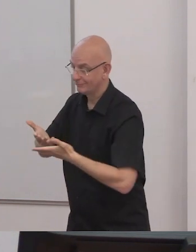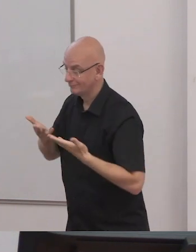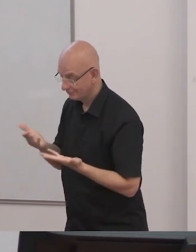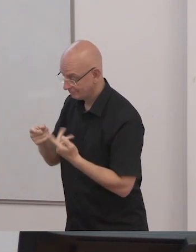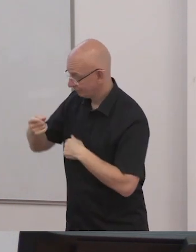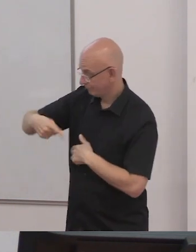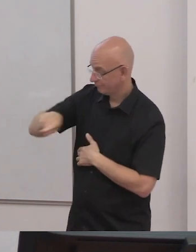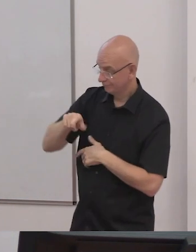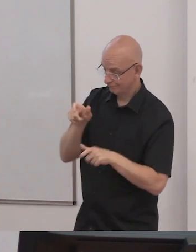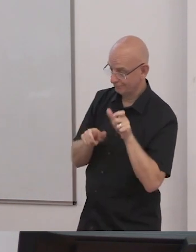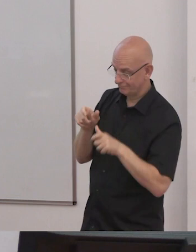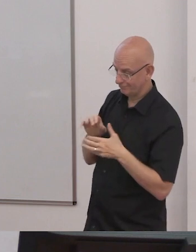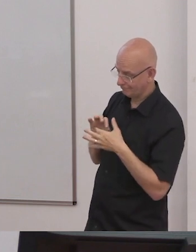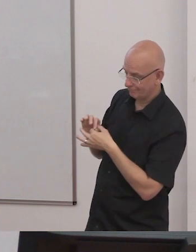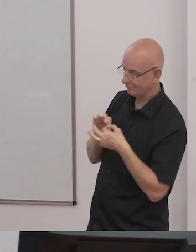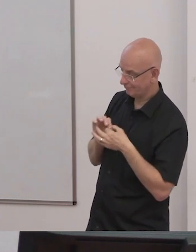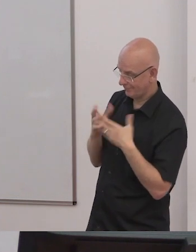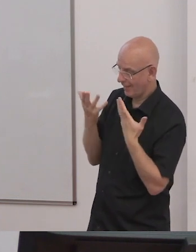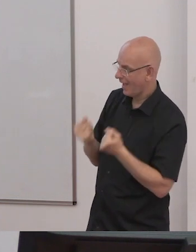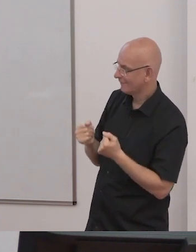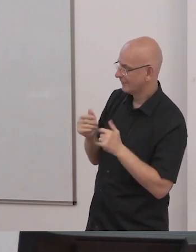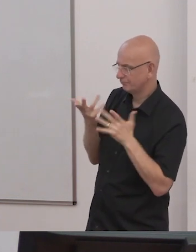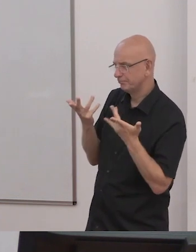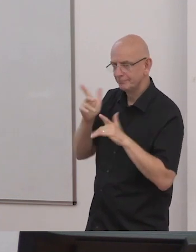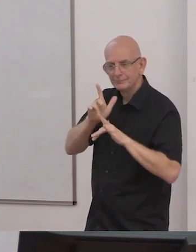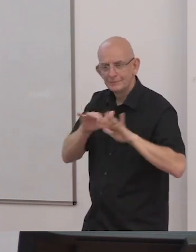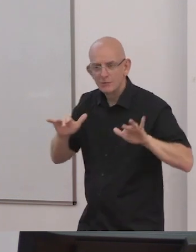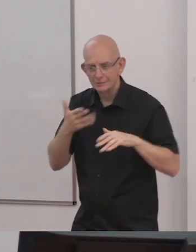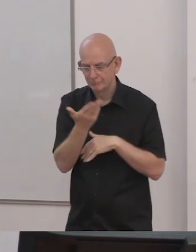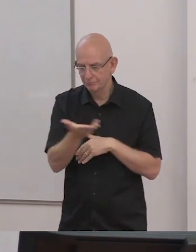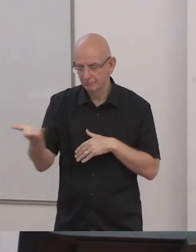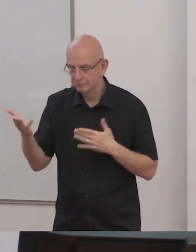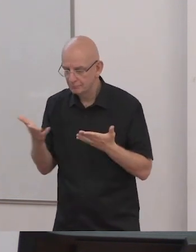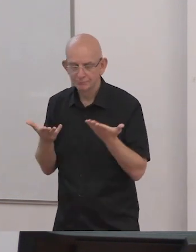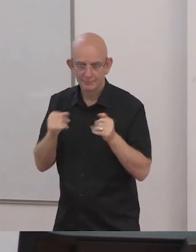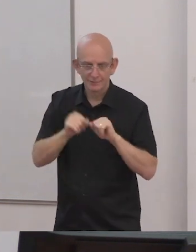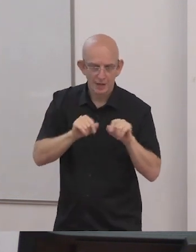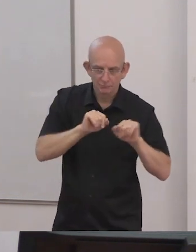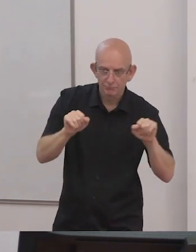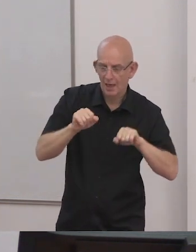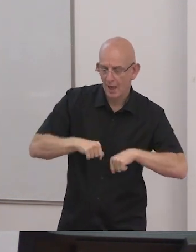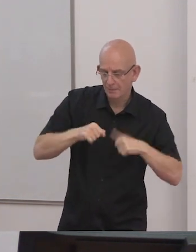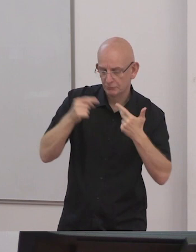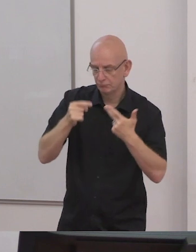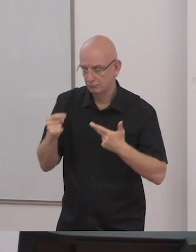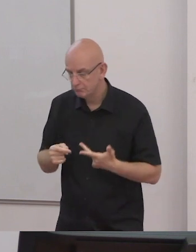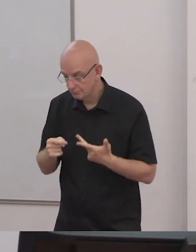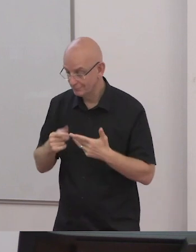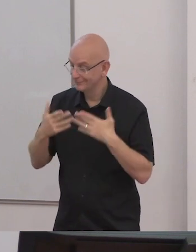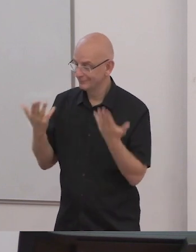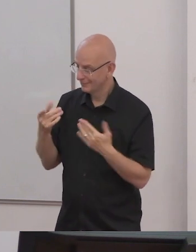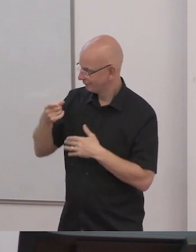abilities consequently their assumptions of life will be of mixing with people